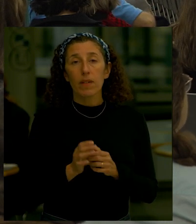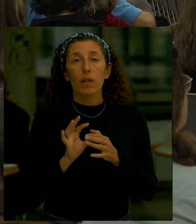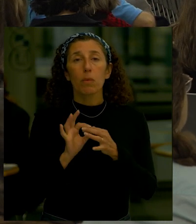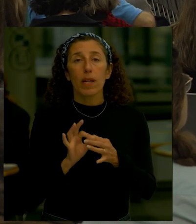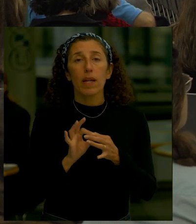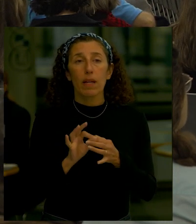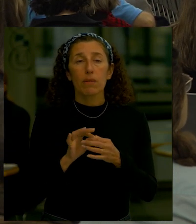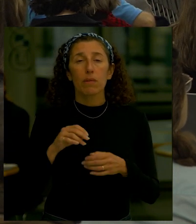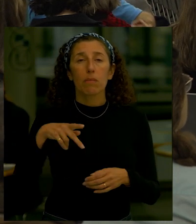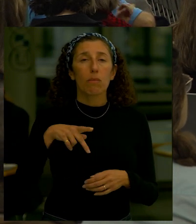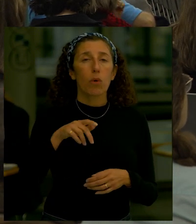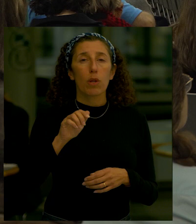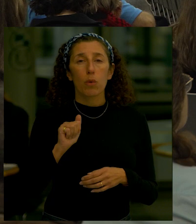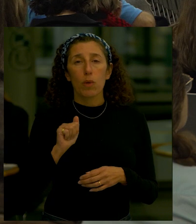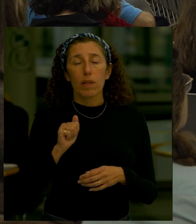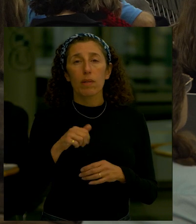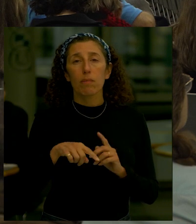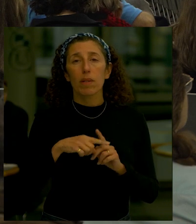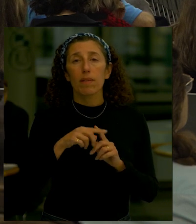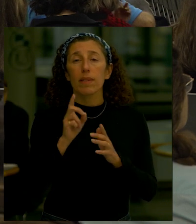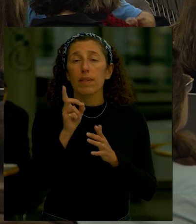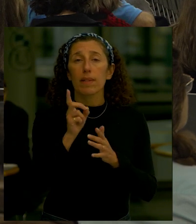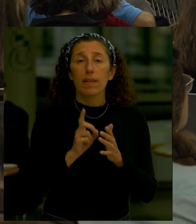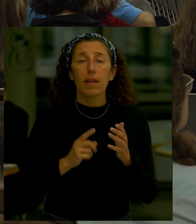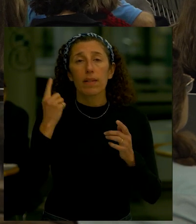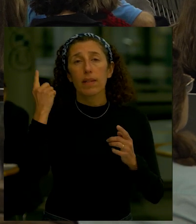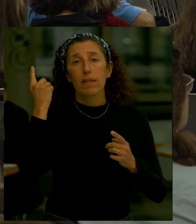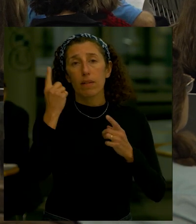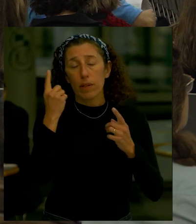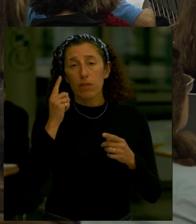as well as design considerations at North Cove Marina